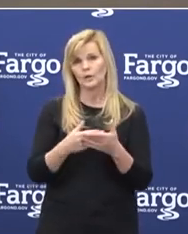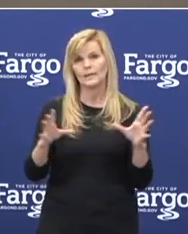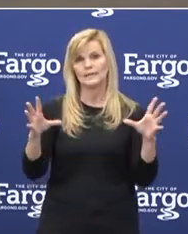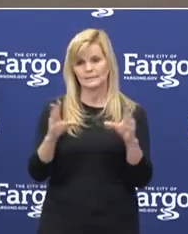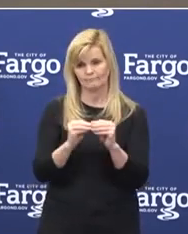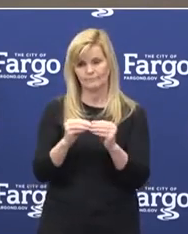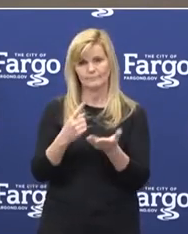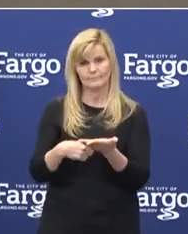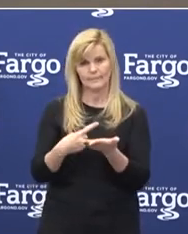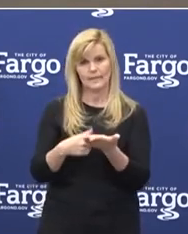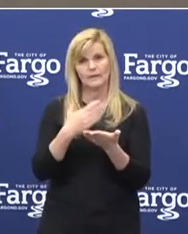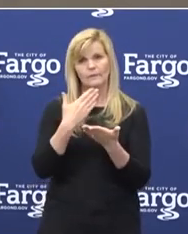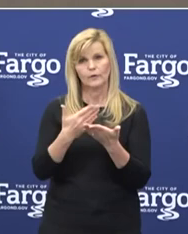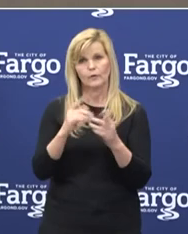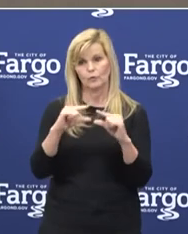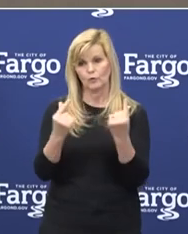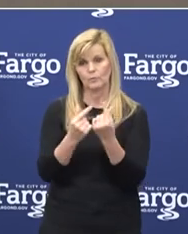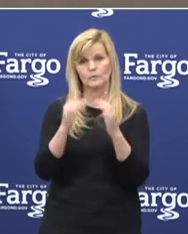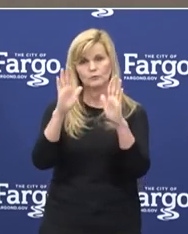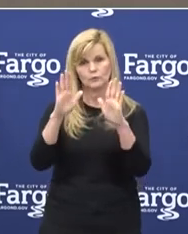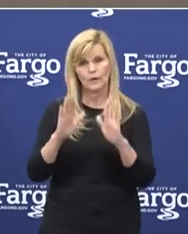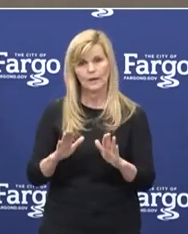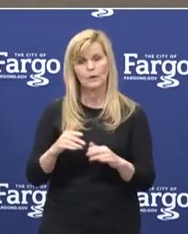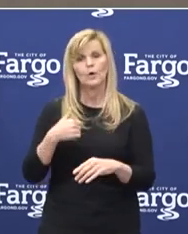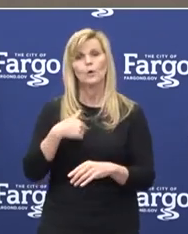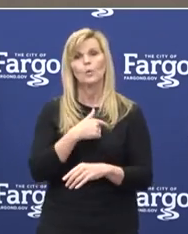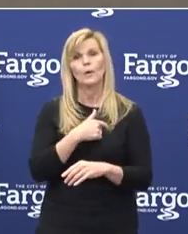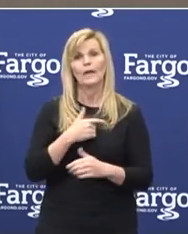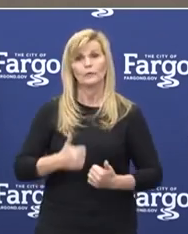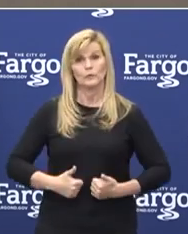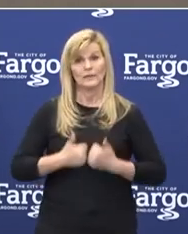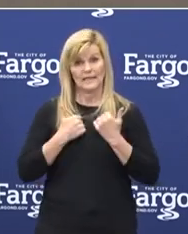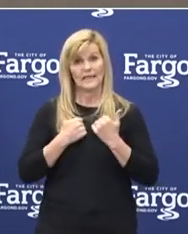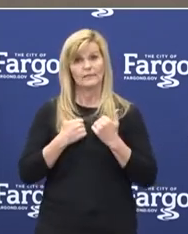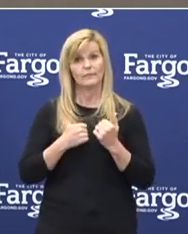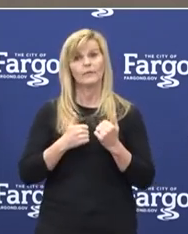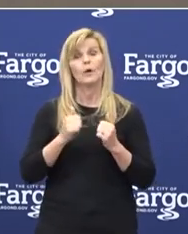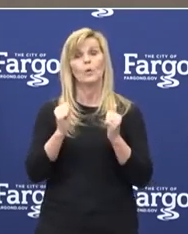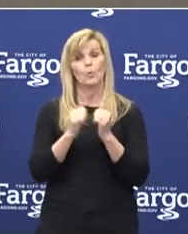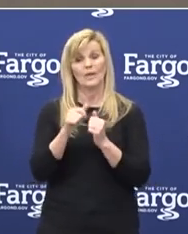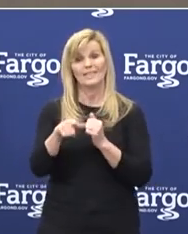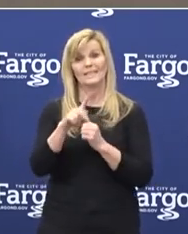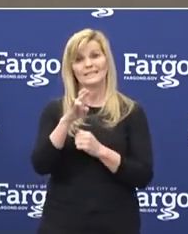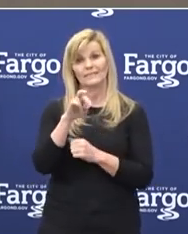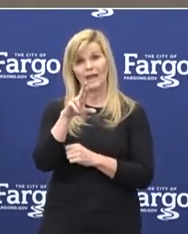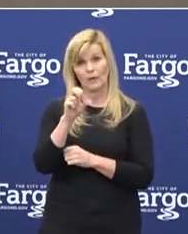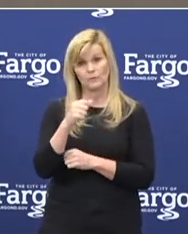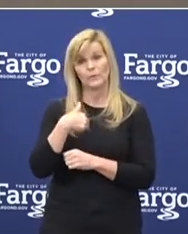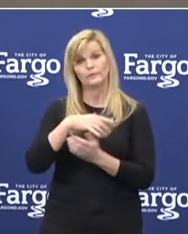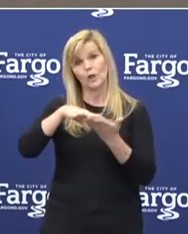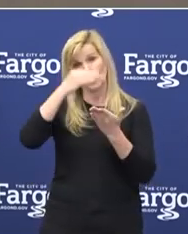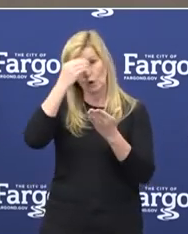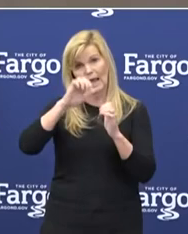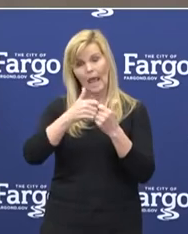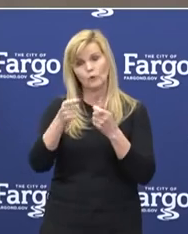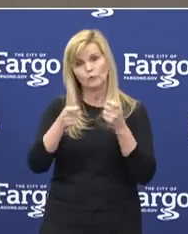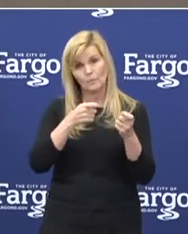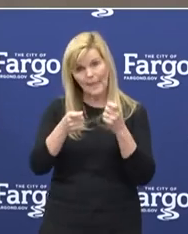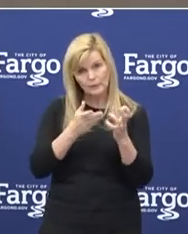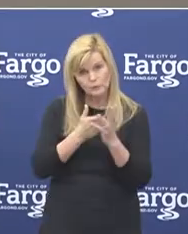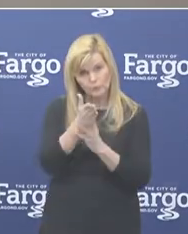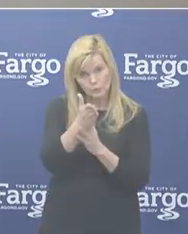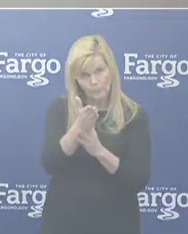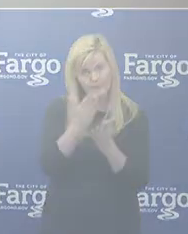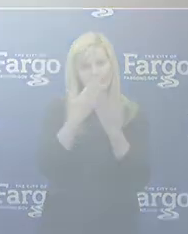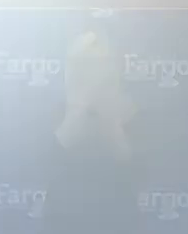group. And once again, we have to coexist with this virus. We're going to have to learn how to manage it the best we can. So thank you, everybody. Have